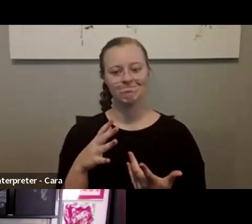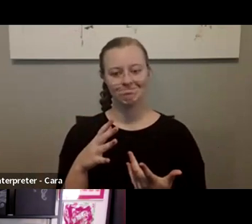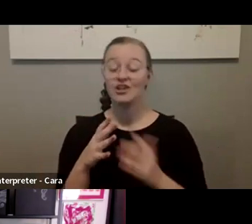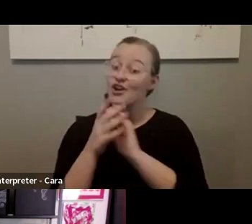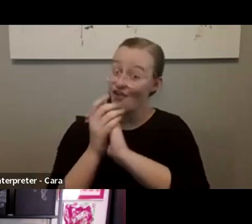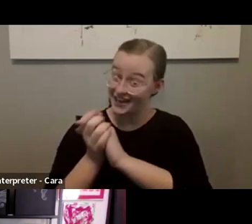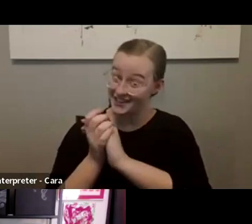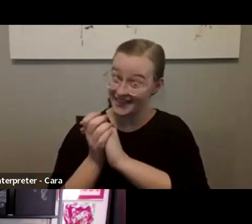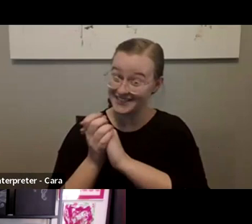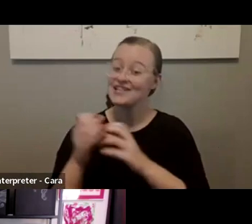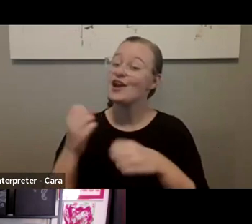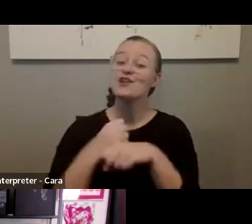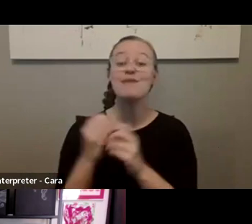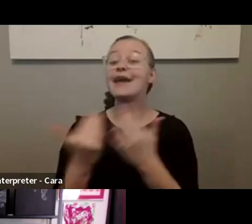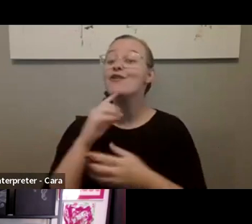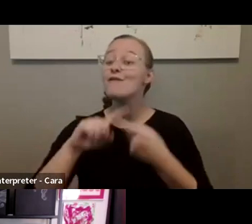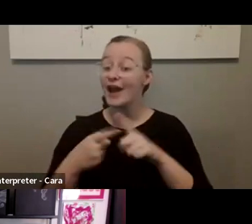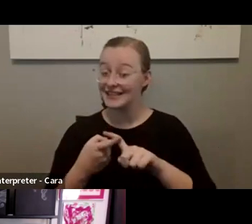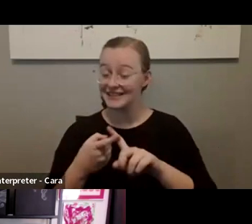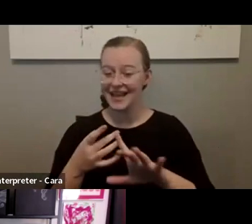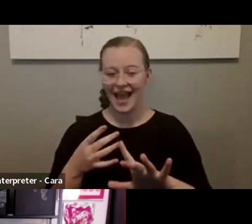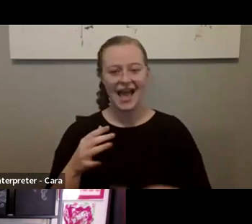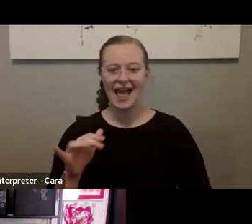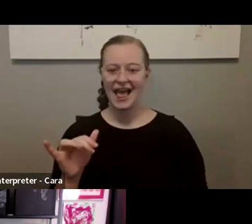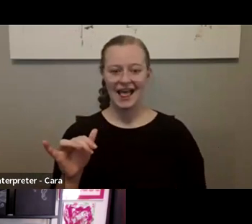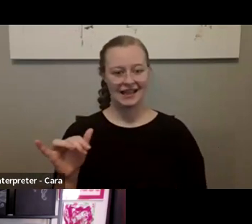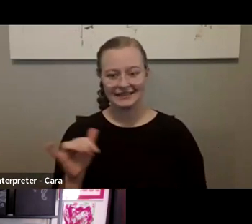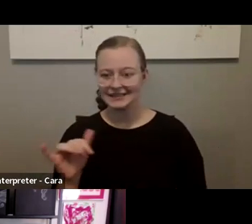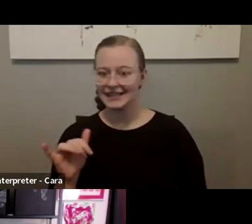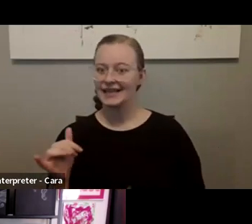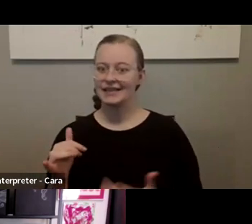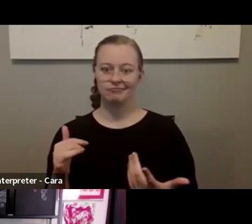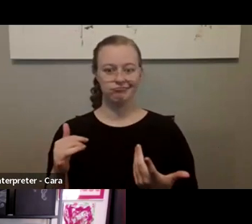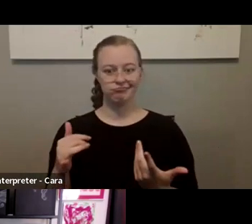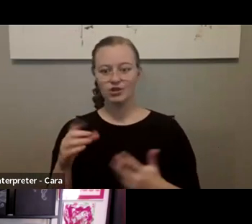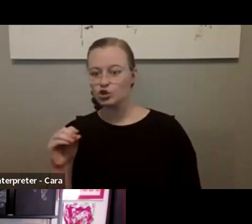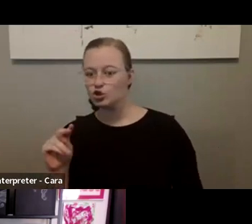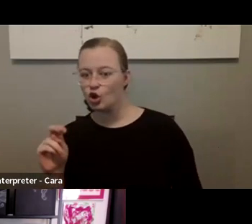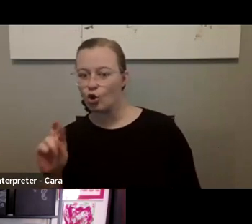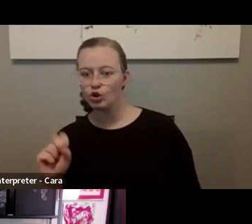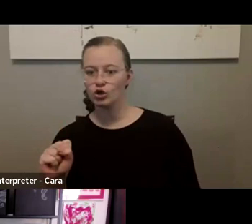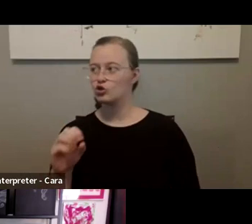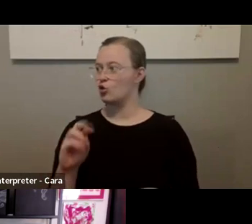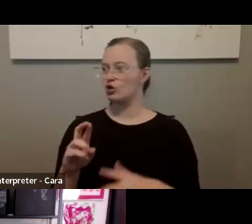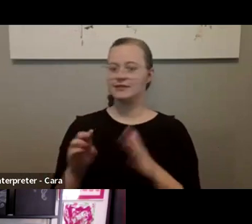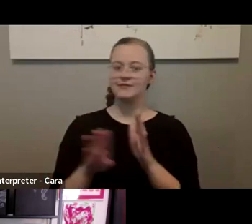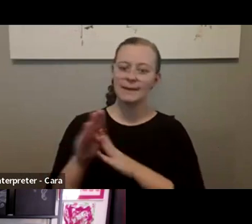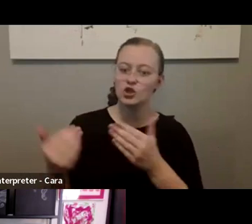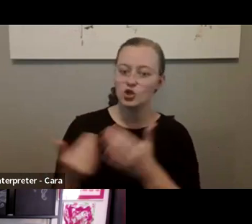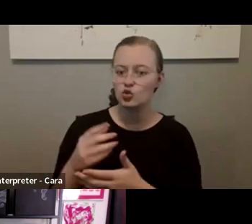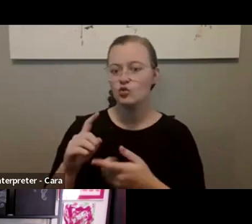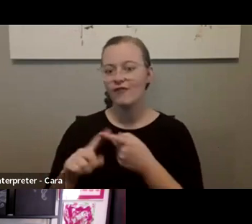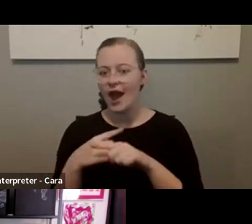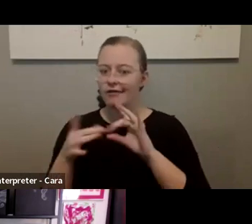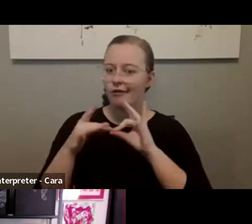congratulations, you just made a new friend. And just like we steward our donors or we, as we develop new friendships or professional relationships,